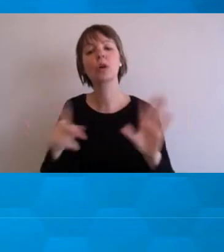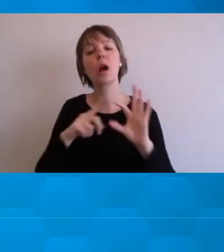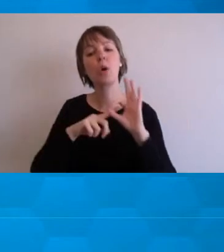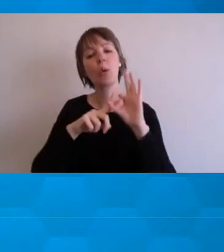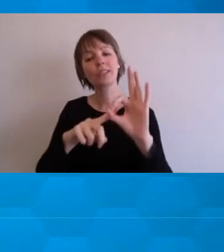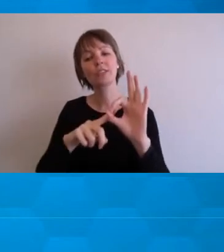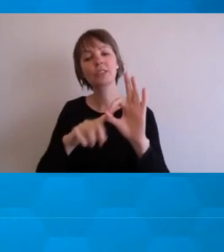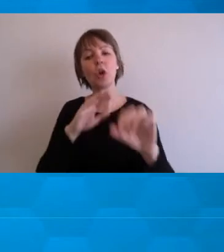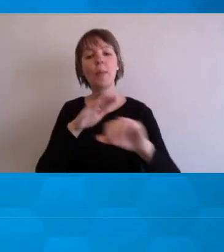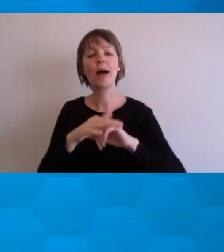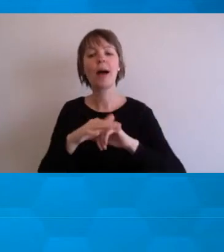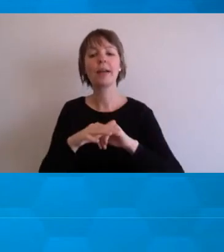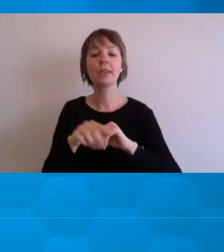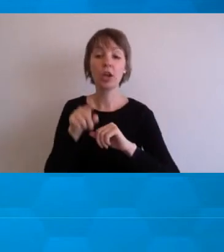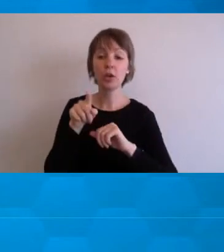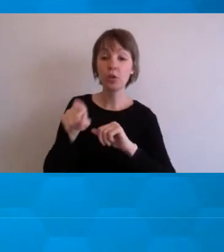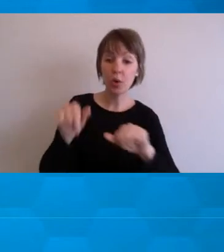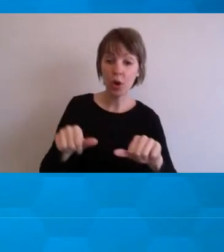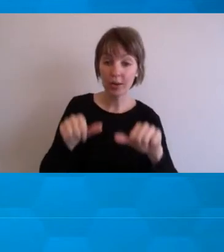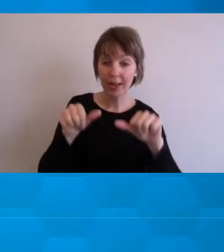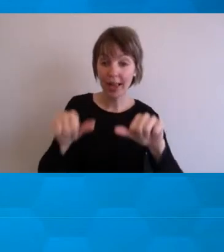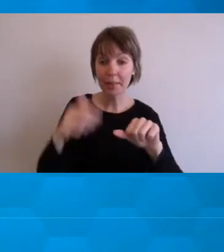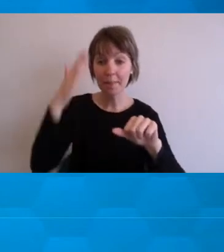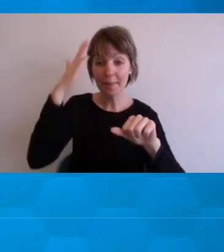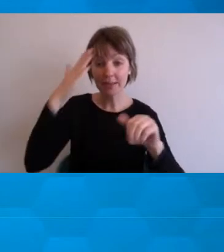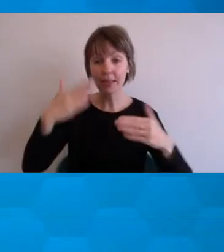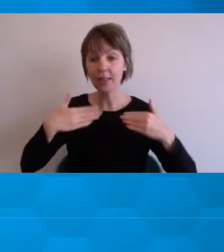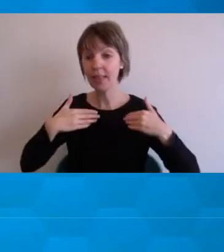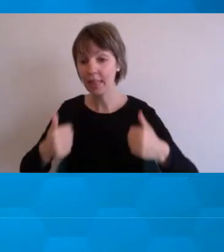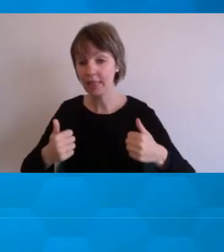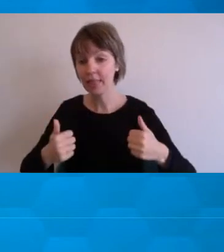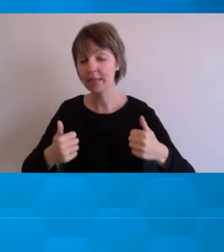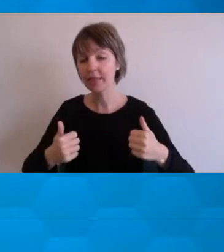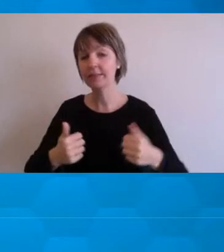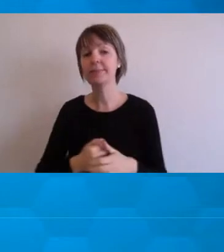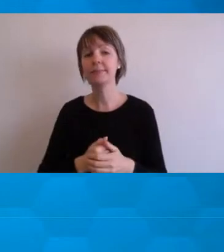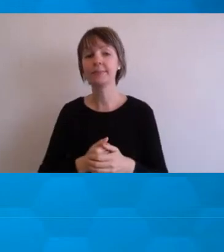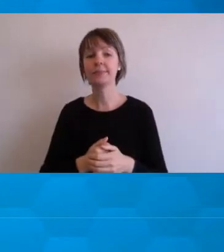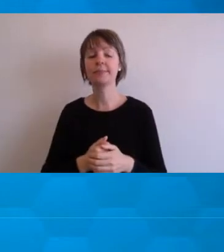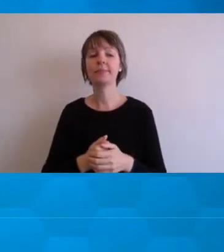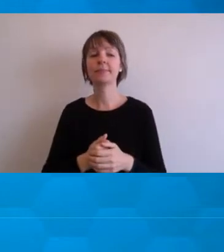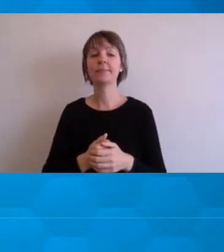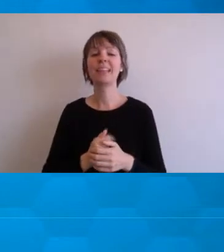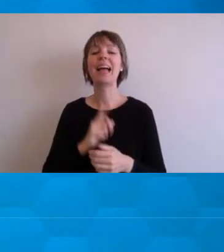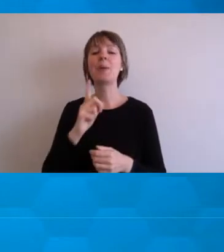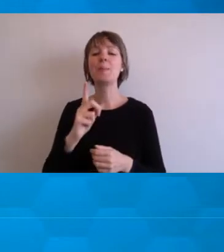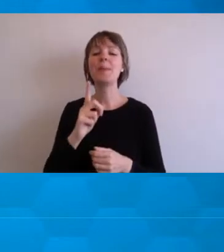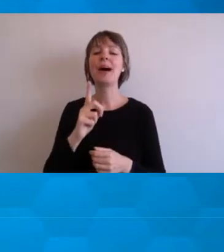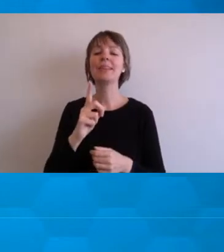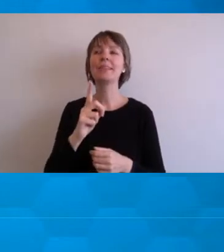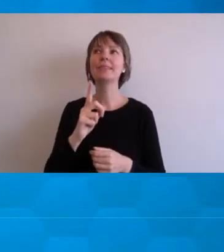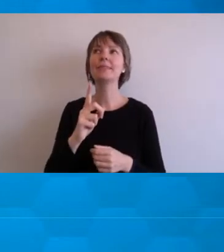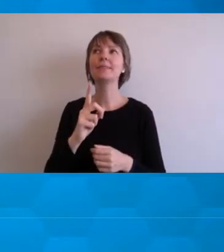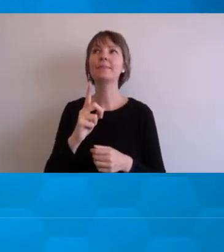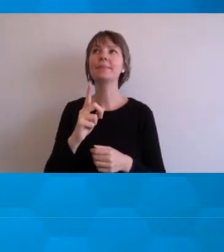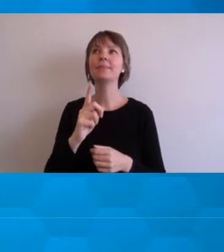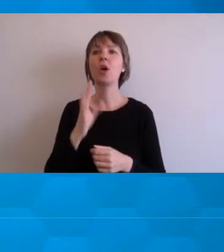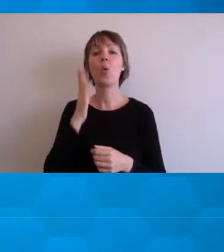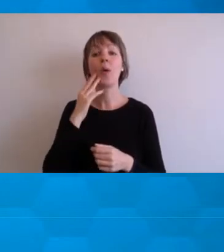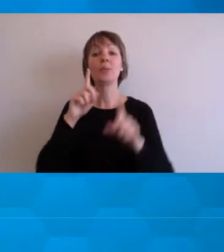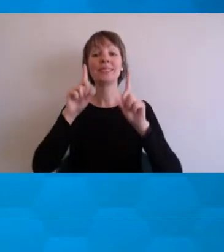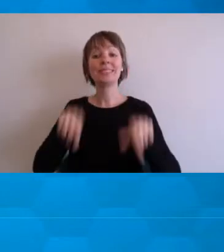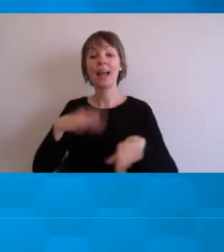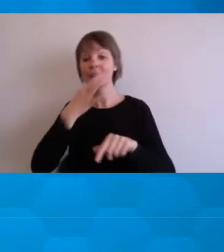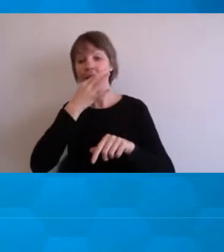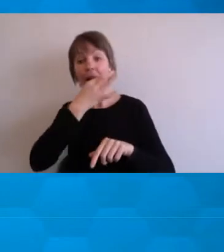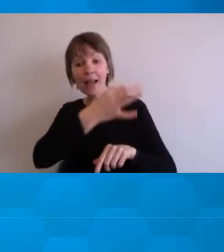are you OK on a mental health level? The thing that I guess I'm also conscious of once we begin to ask our students, are